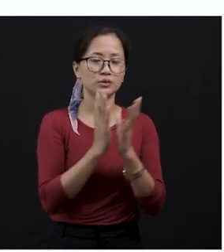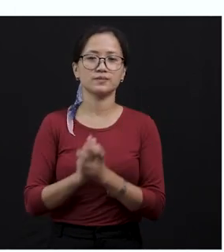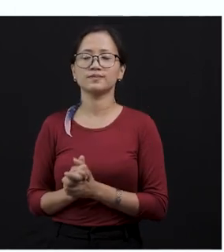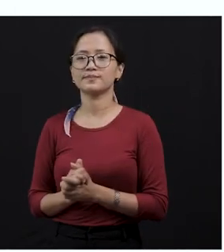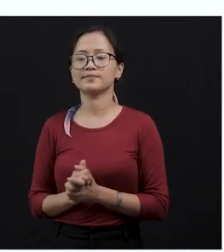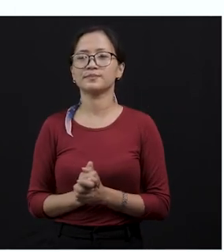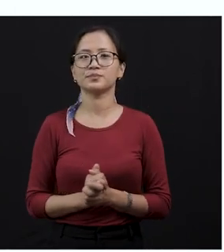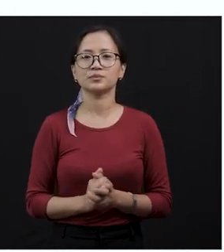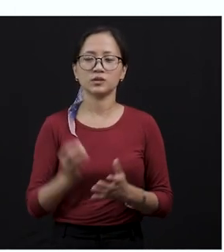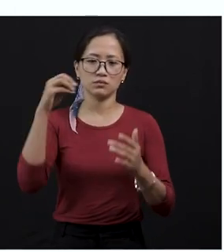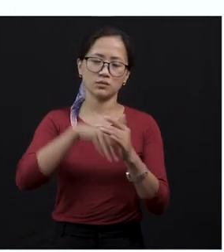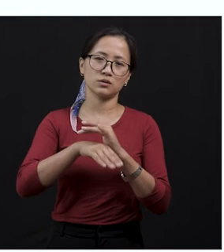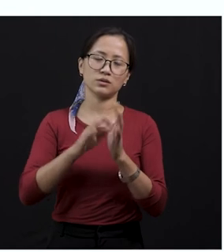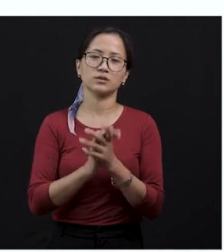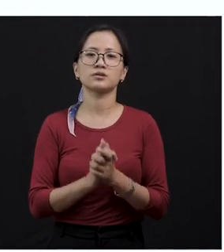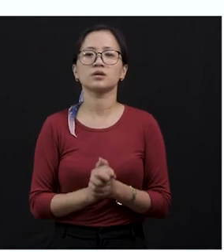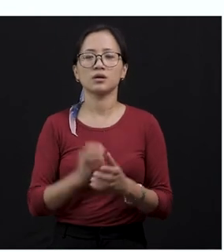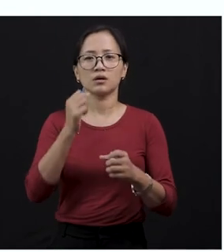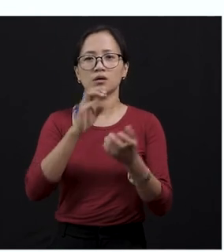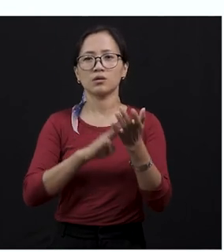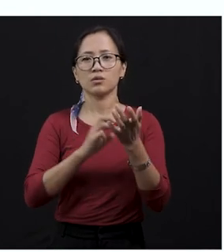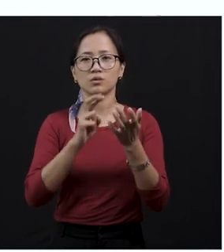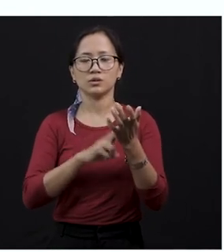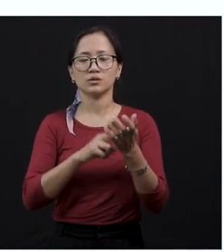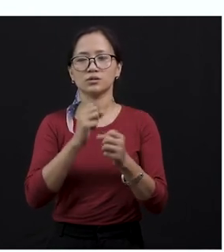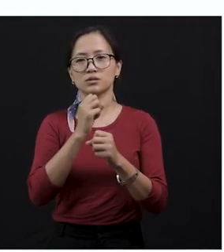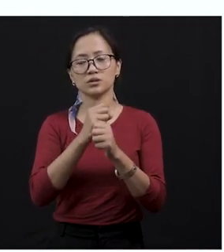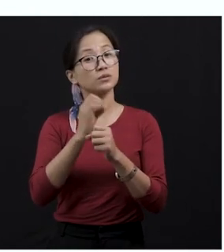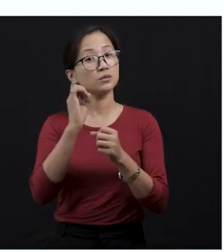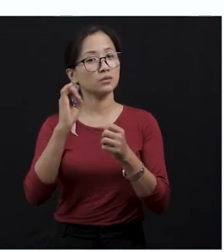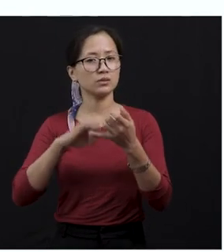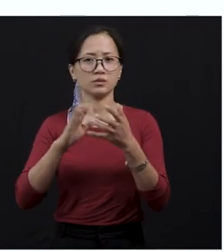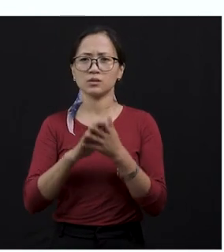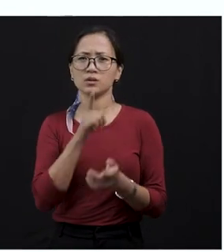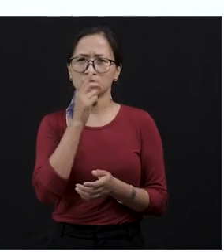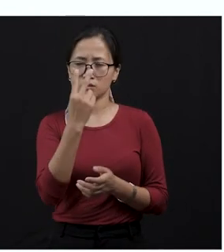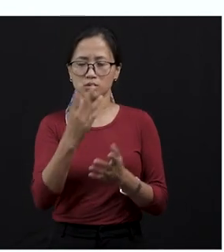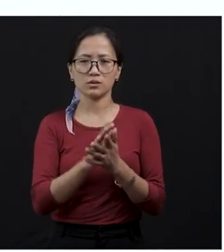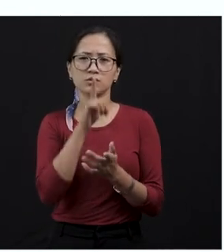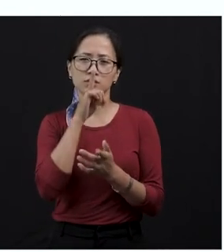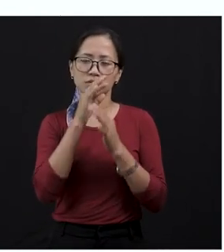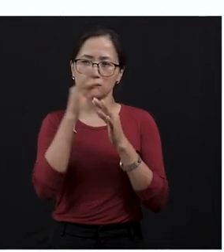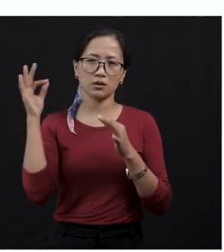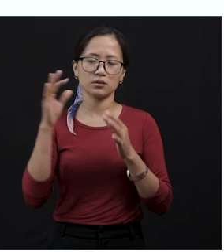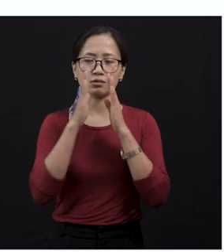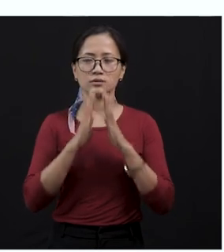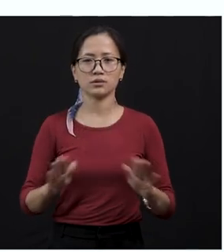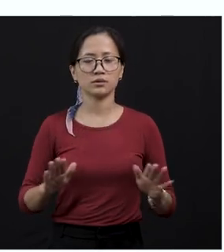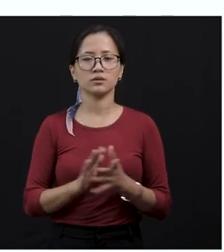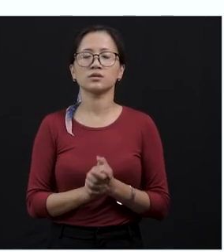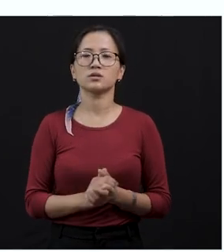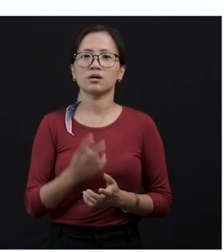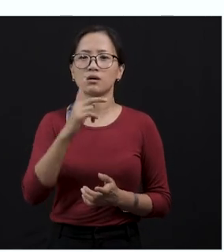He cannot just enter the bush of the mongoose. But he was just looking silently at what was happening in the bush. And then,